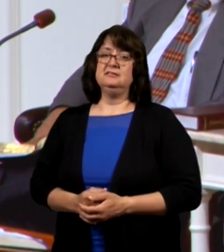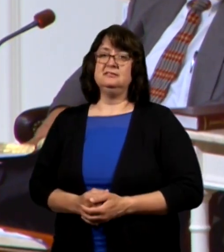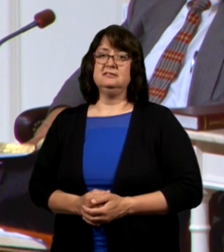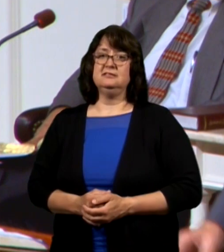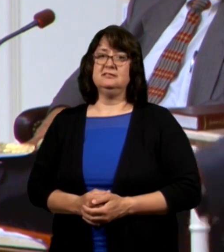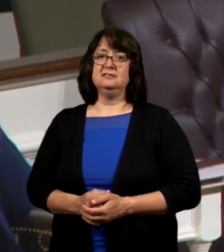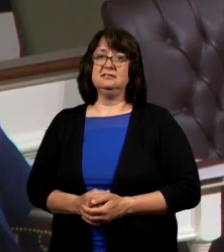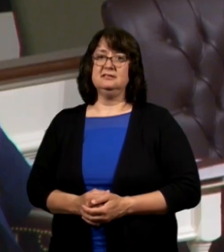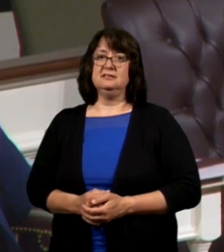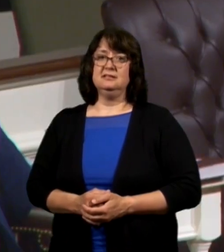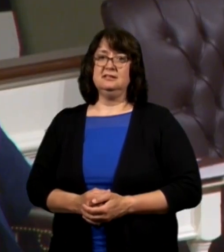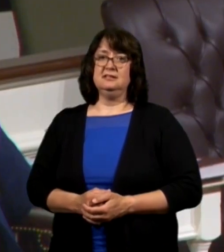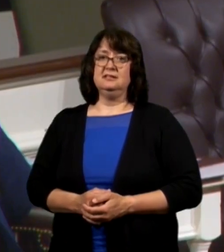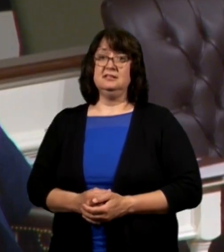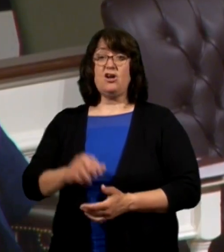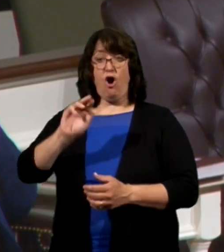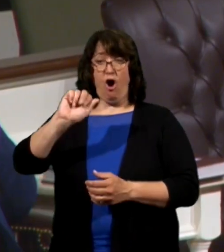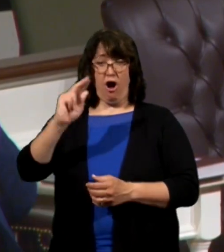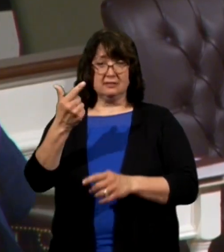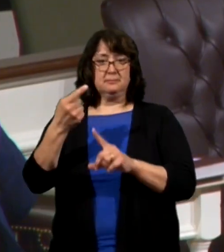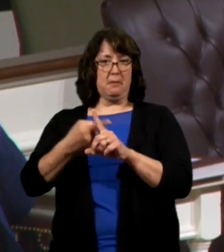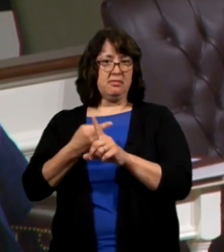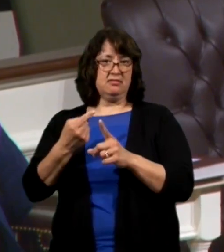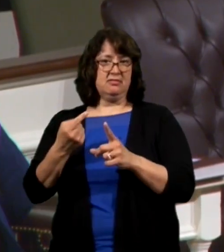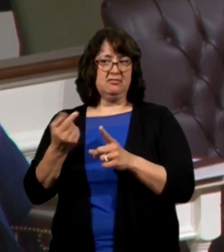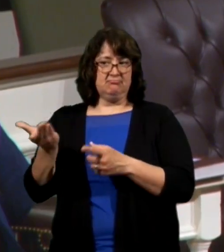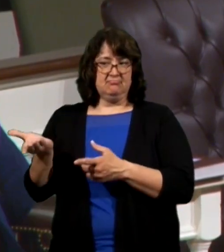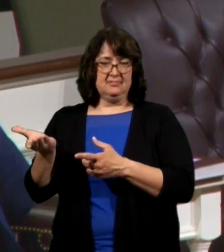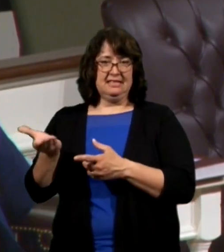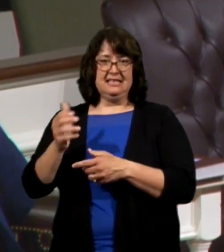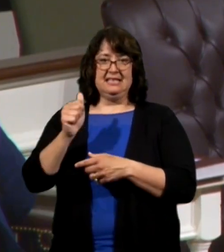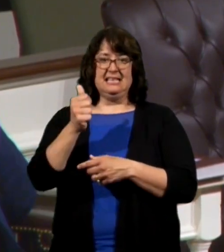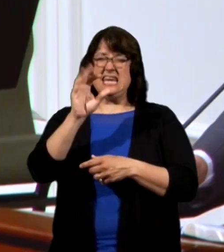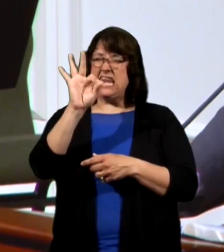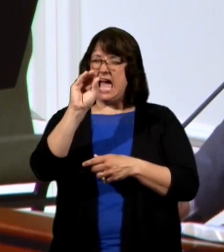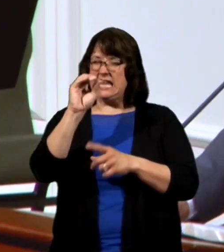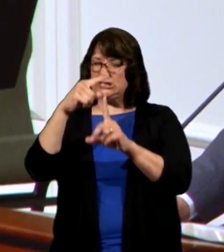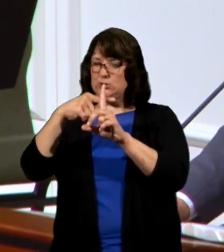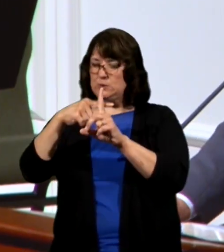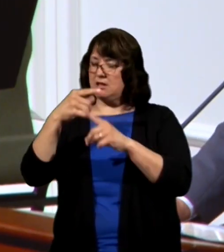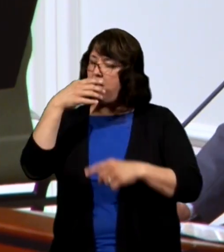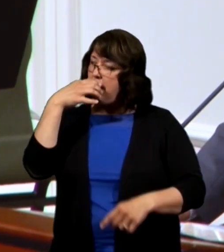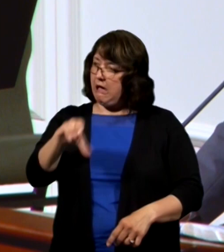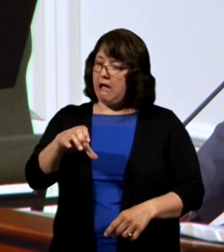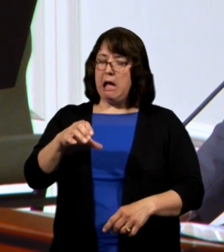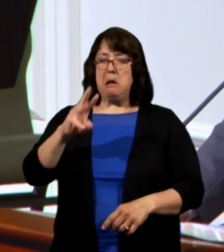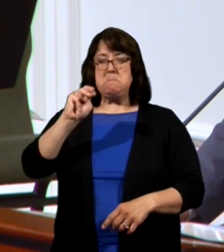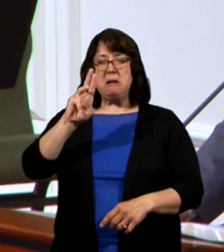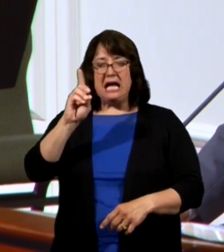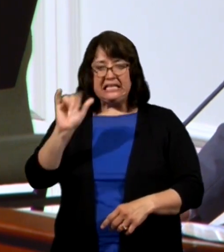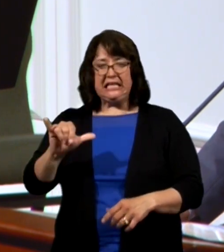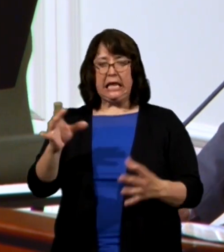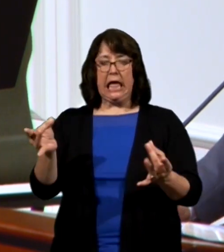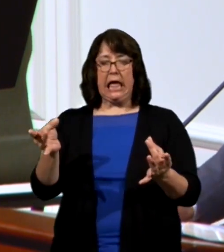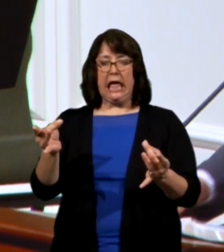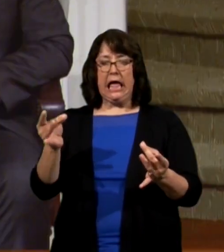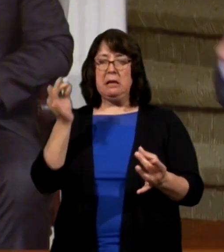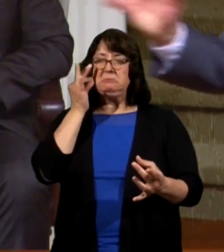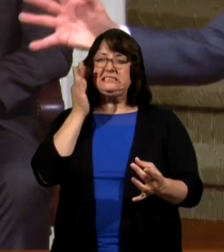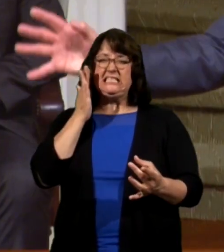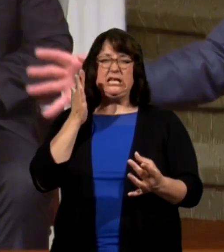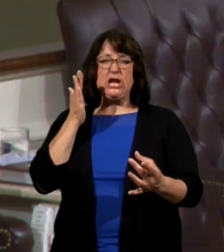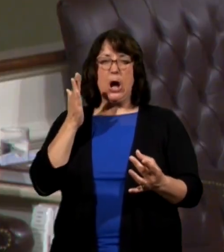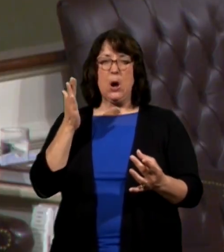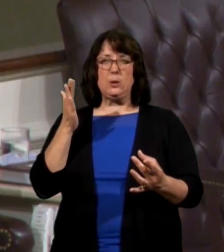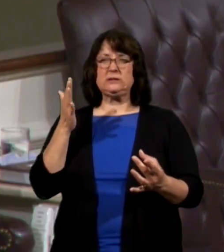it is August 90 degrees out muggy mosquitoes some